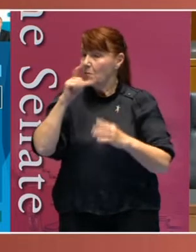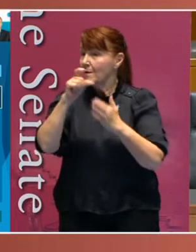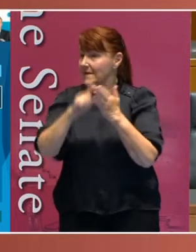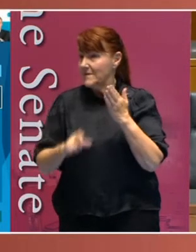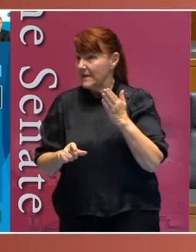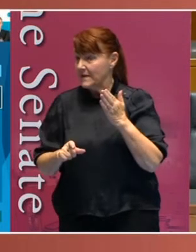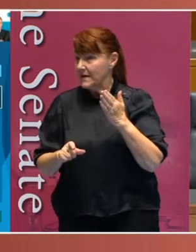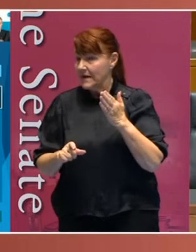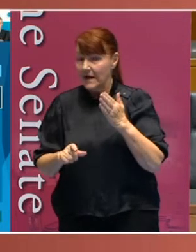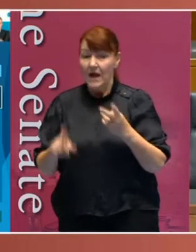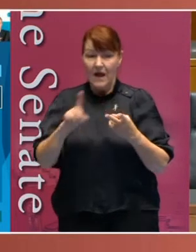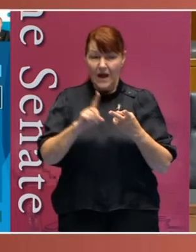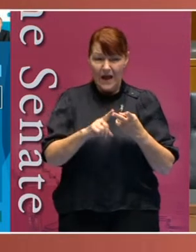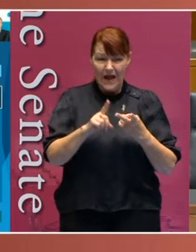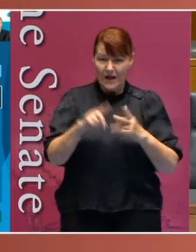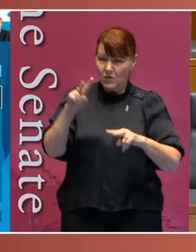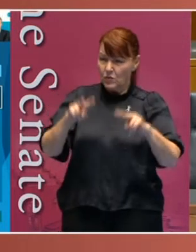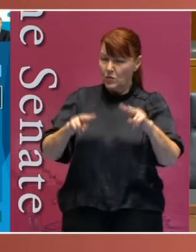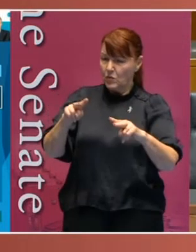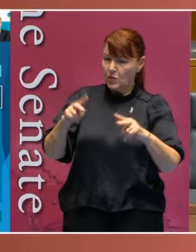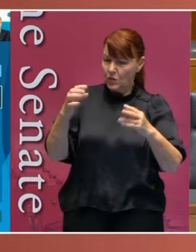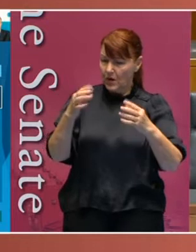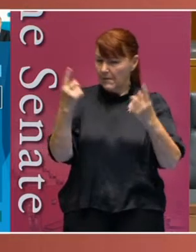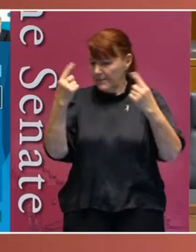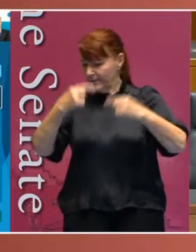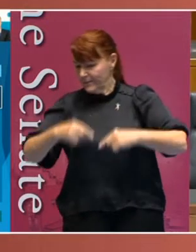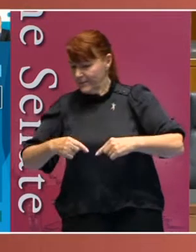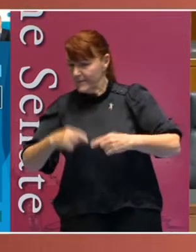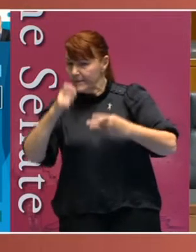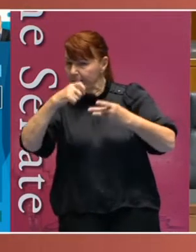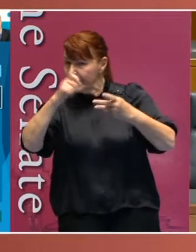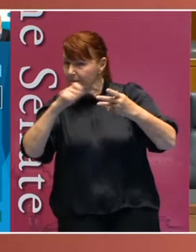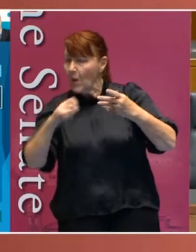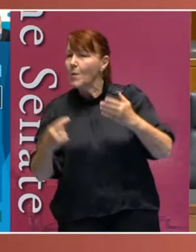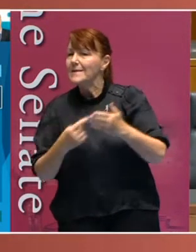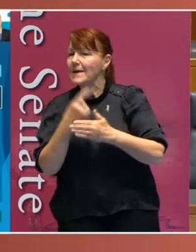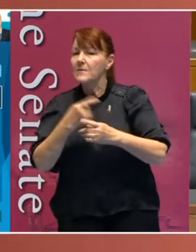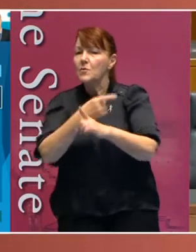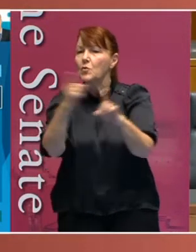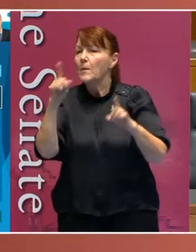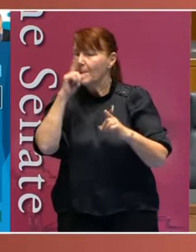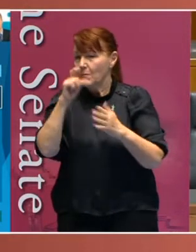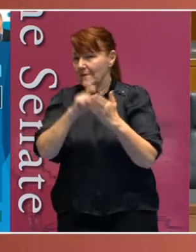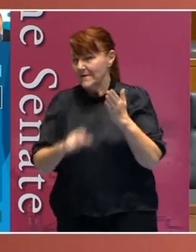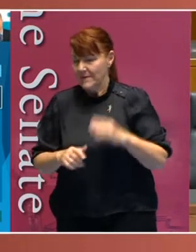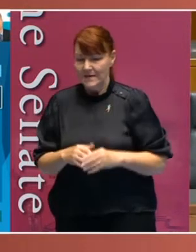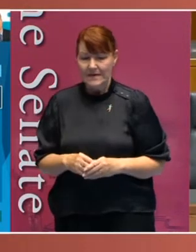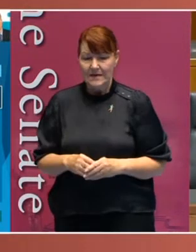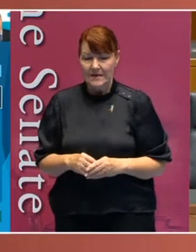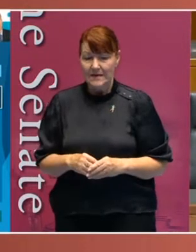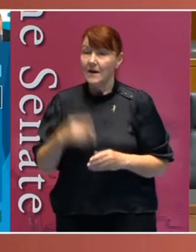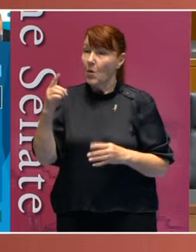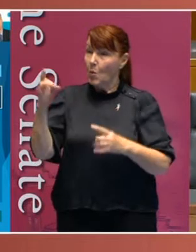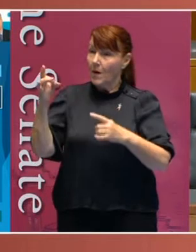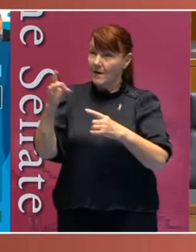also it is measured as to what is occurring in relation to people with disability. And one of the importance